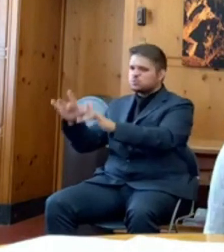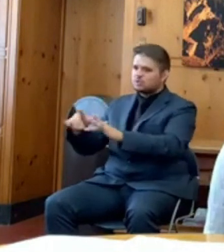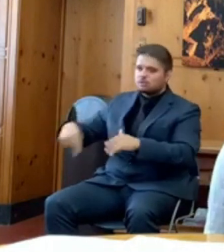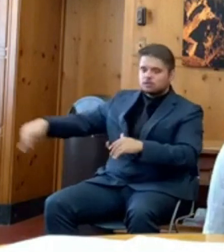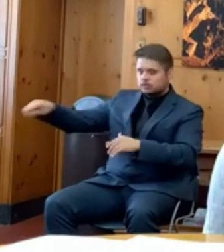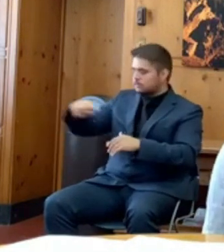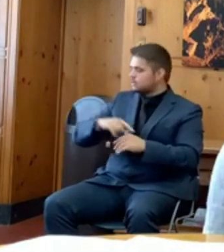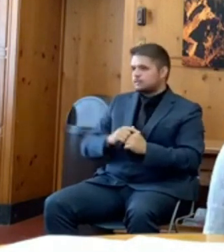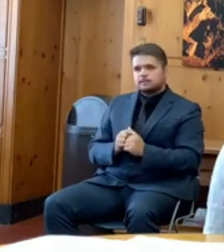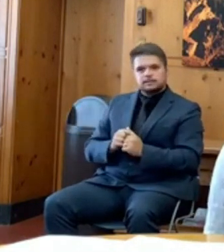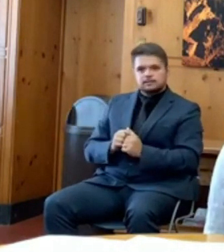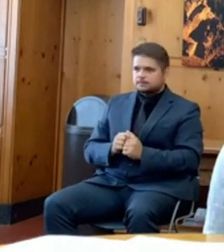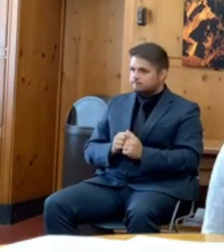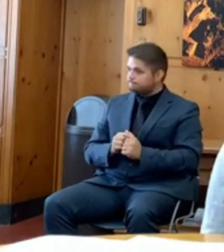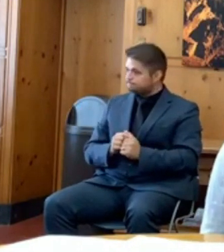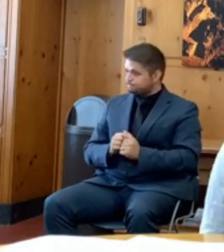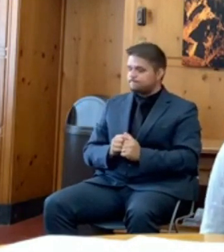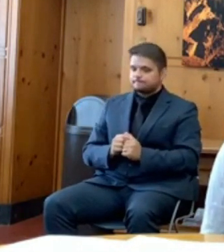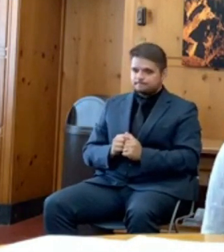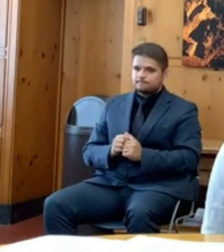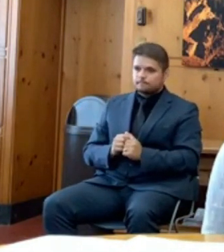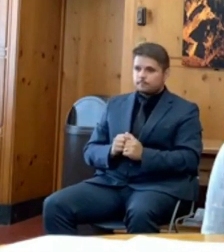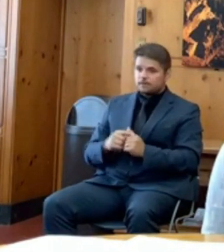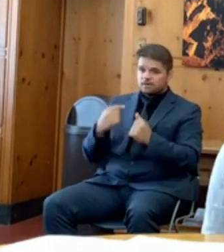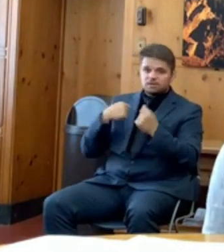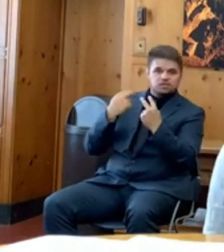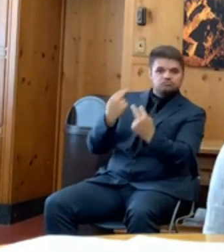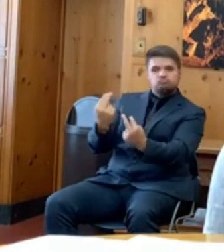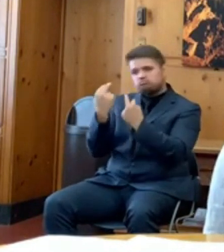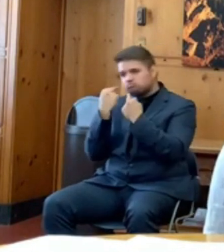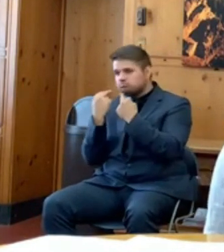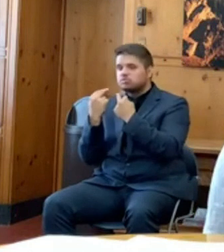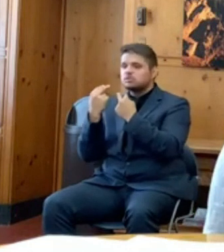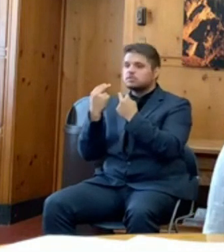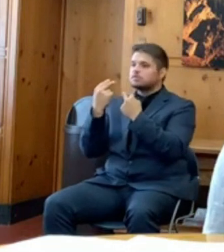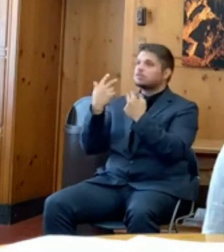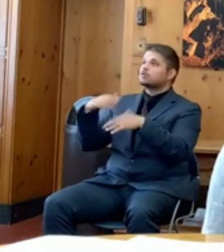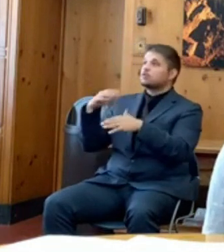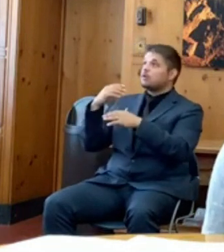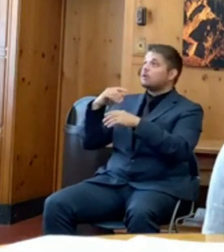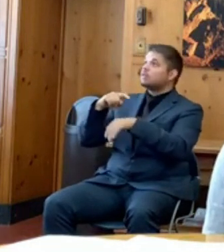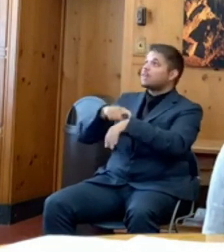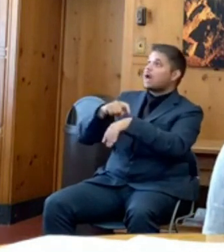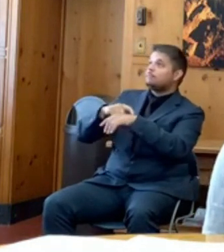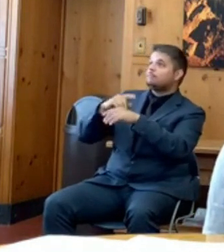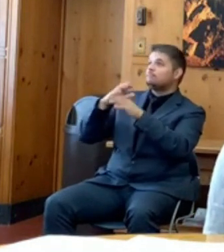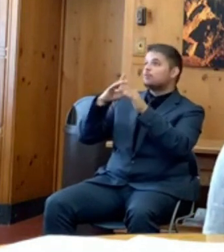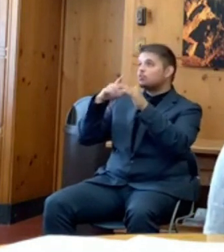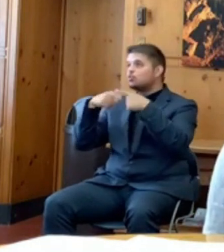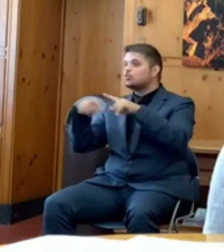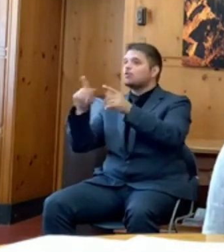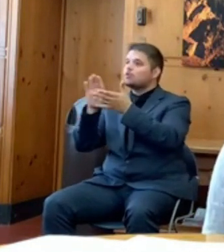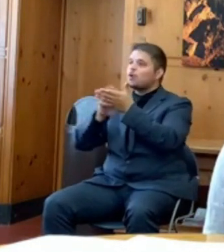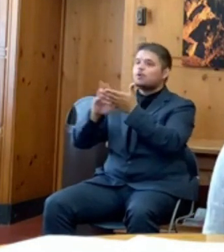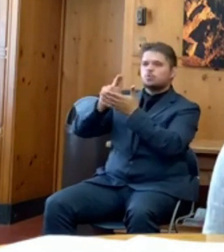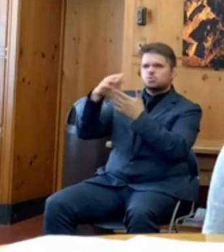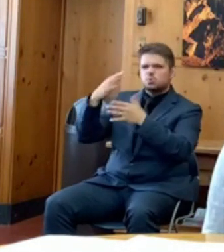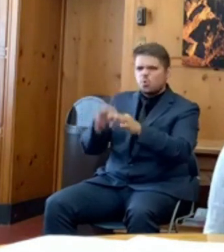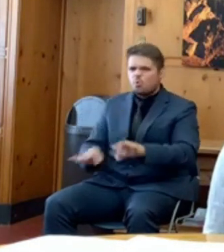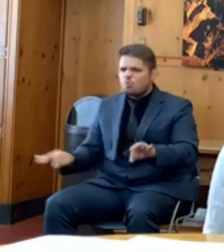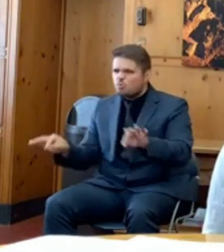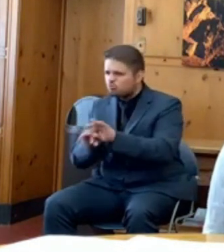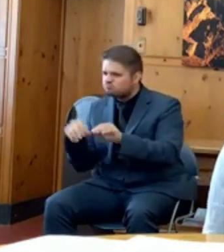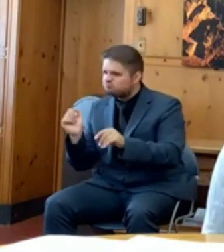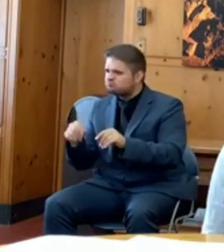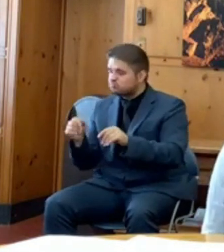My times on a college campus were really important, and I know it's going to be a challenging year for our students.